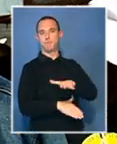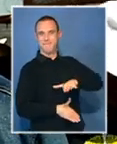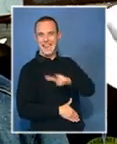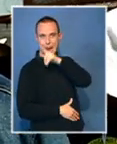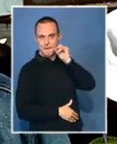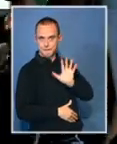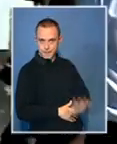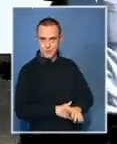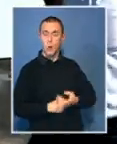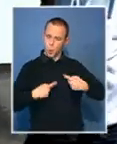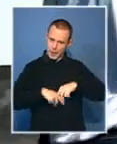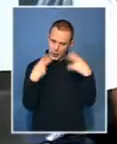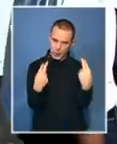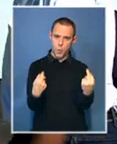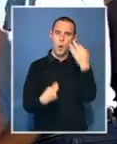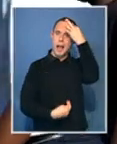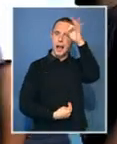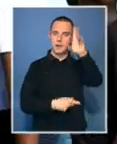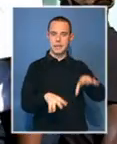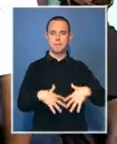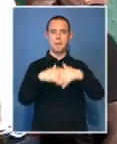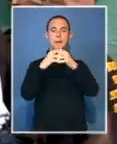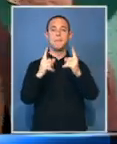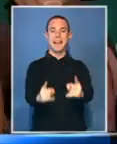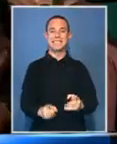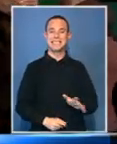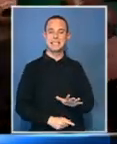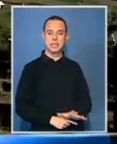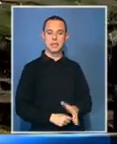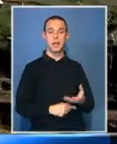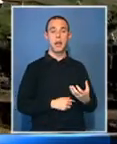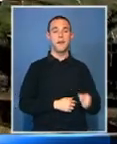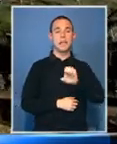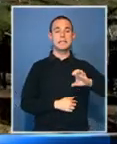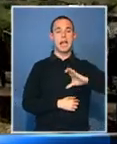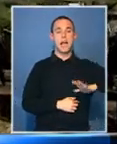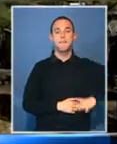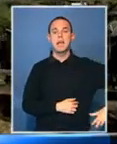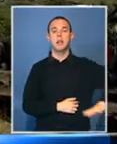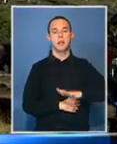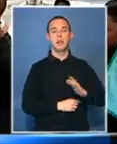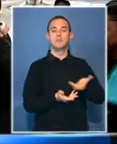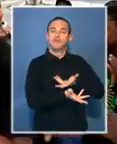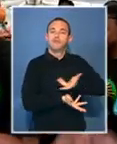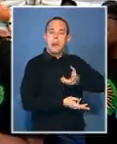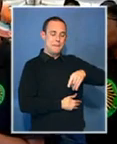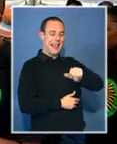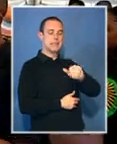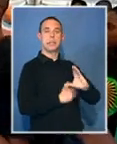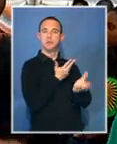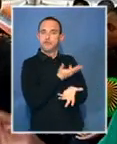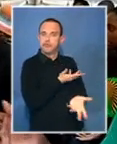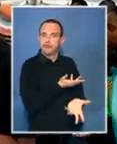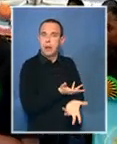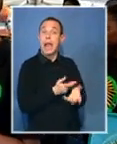in a new government. In rural Eastern Cape, the PAC interacted with residents living in abject poverty. The party also